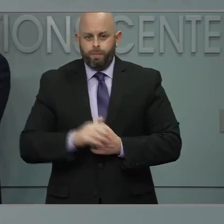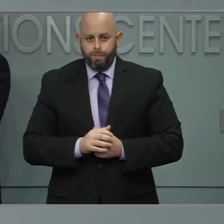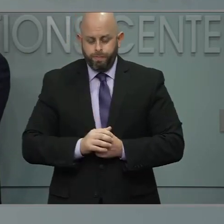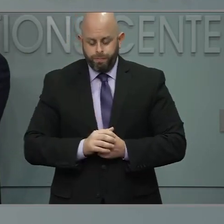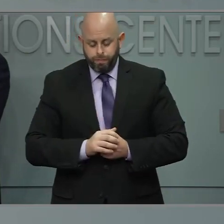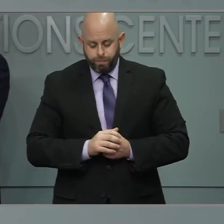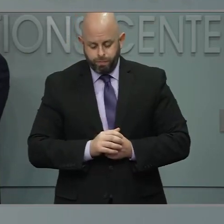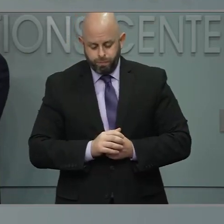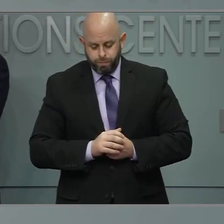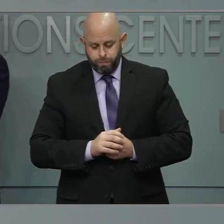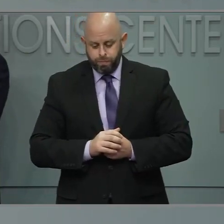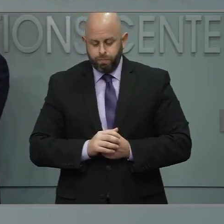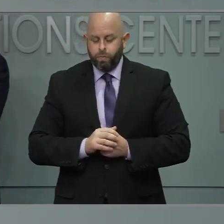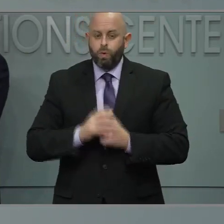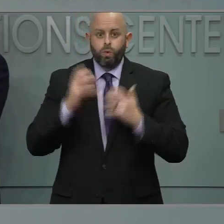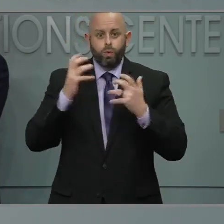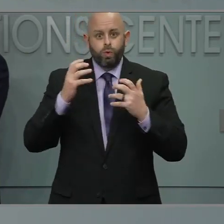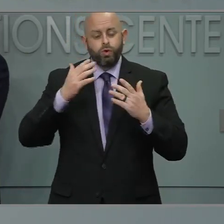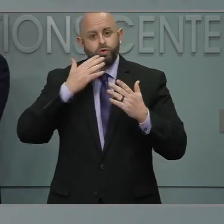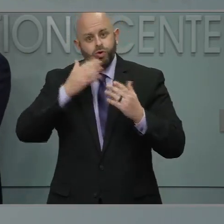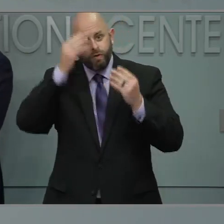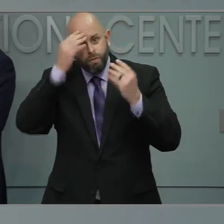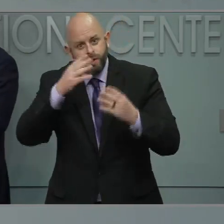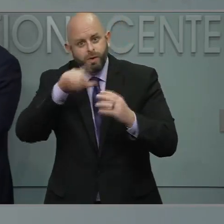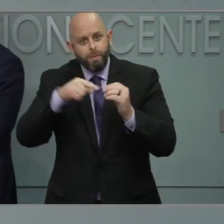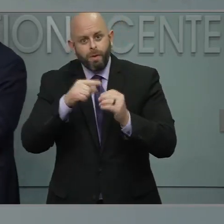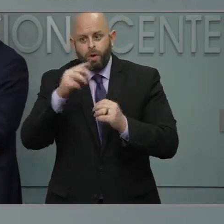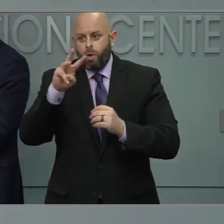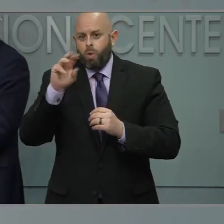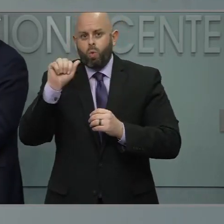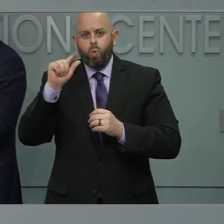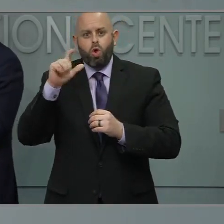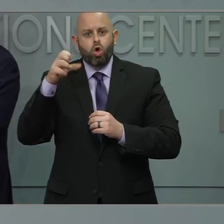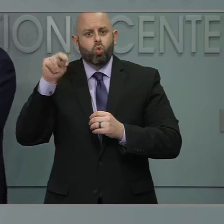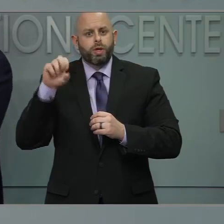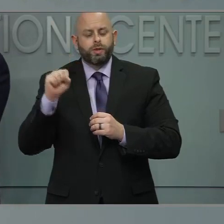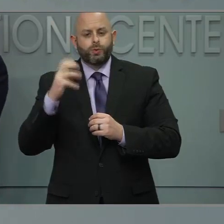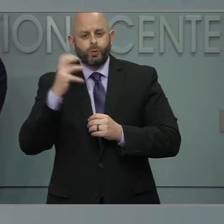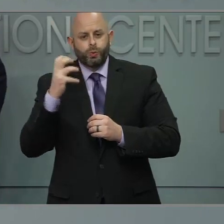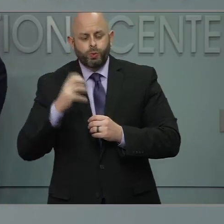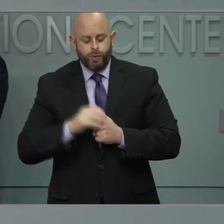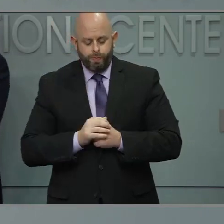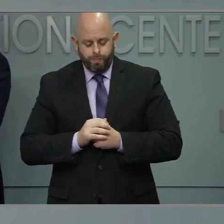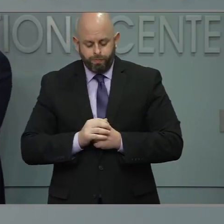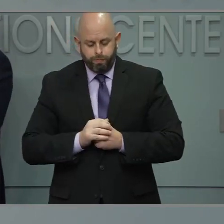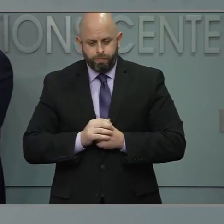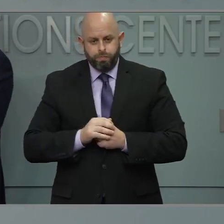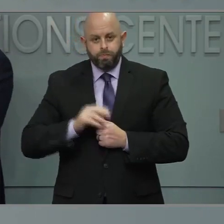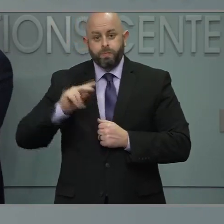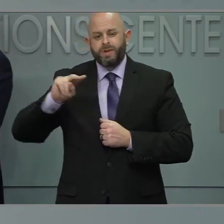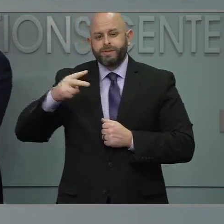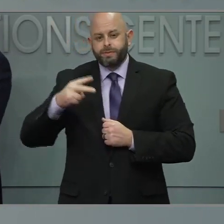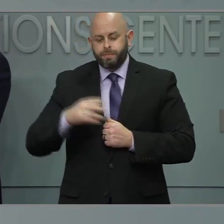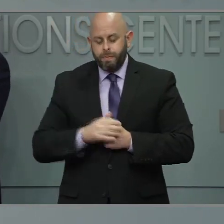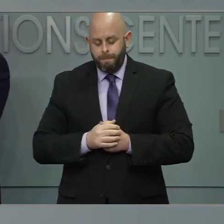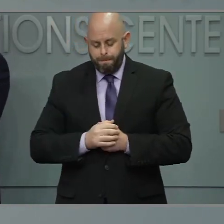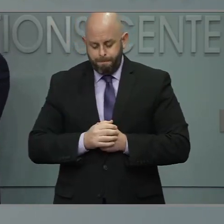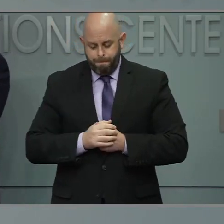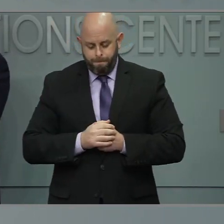That's really helpful information about Walgreens. Thank you. One more quick question. Wake County is planning its first mass vaccination